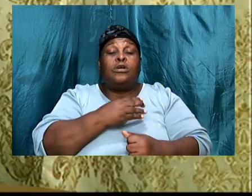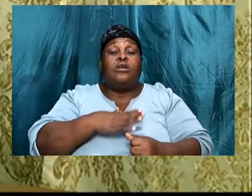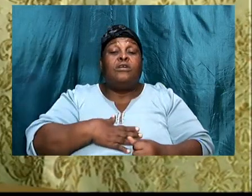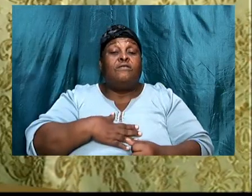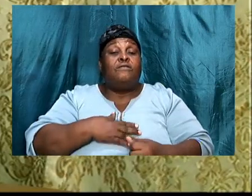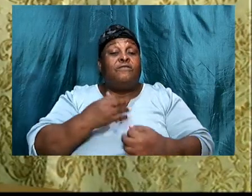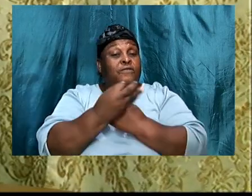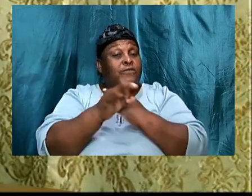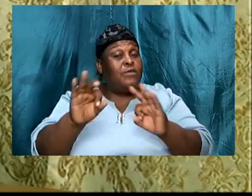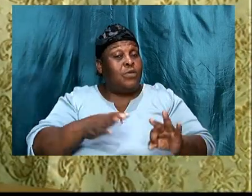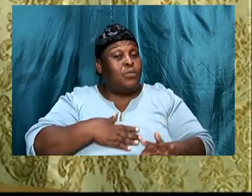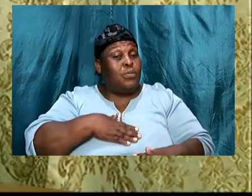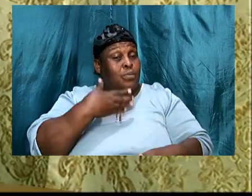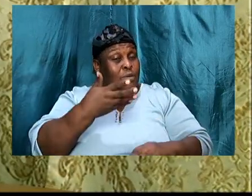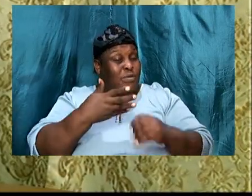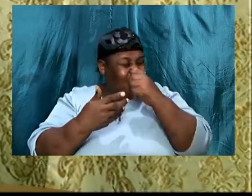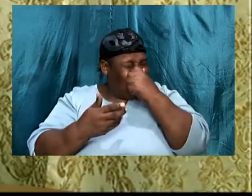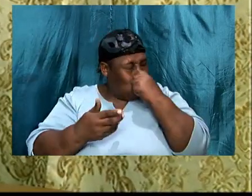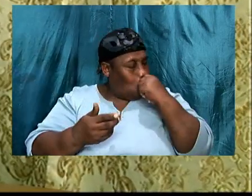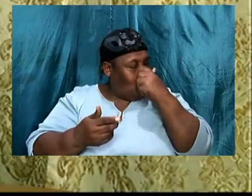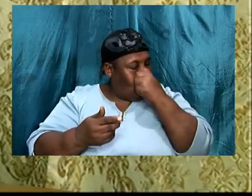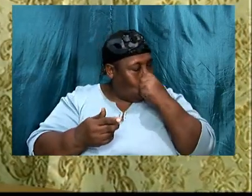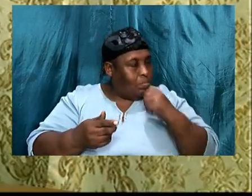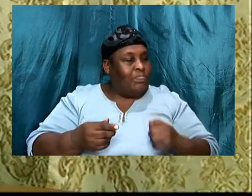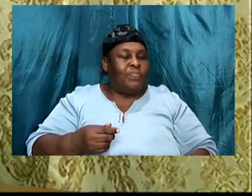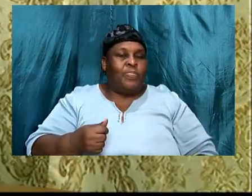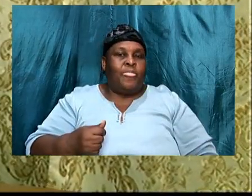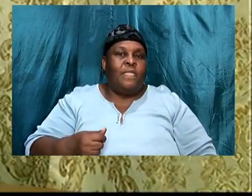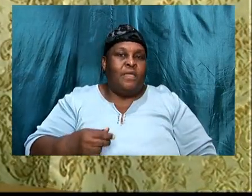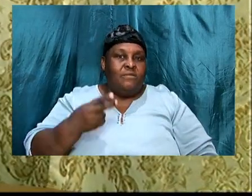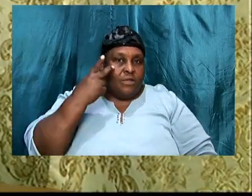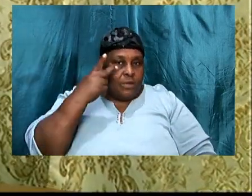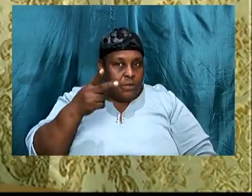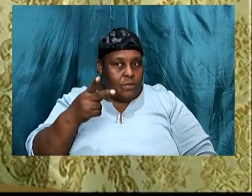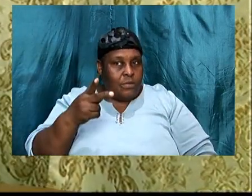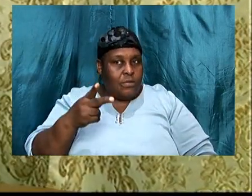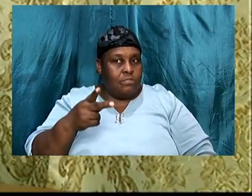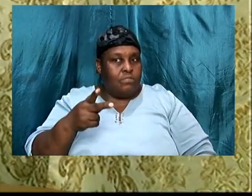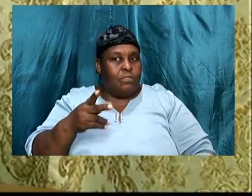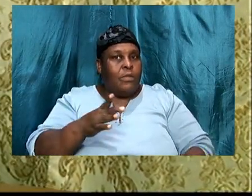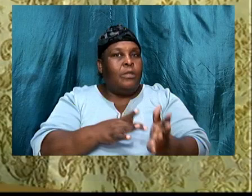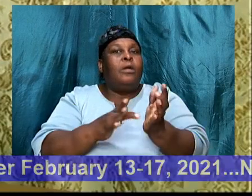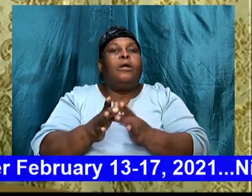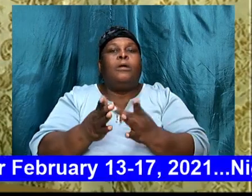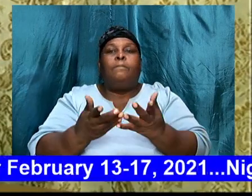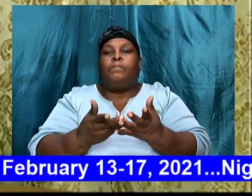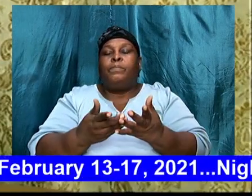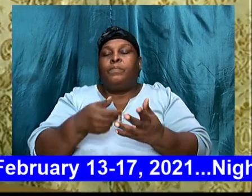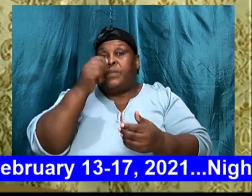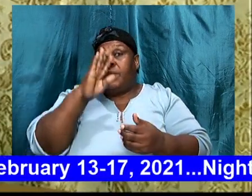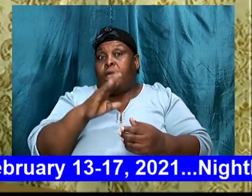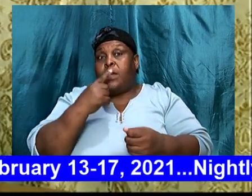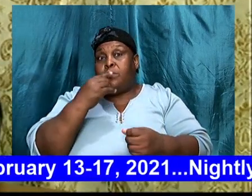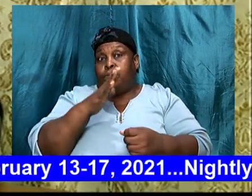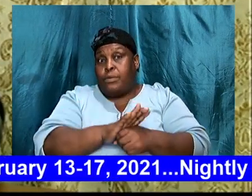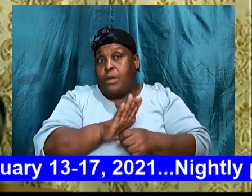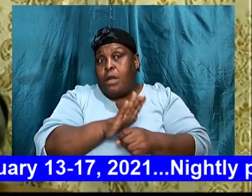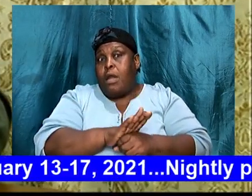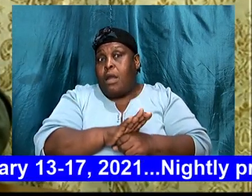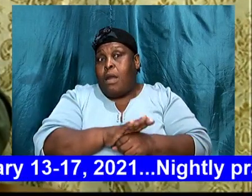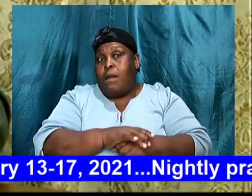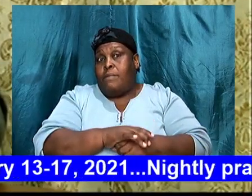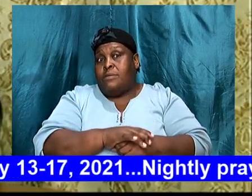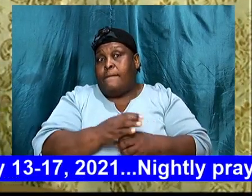God, promised, Abraham, that he would be, the father of many nations, we have been saying that, that his seed, would be